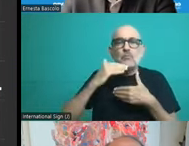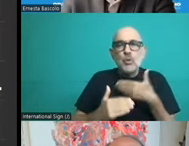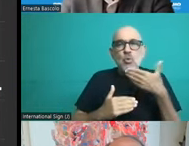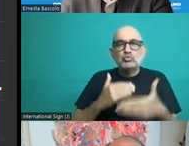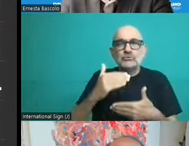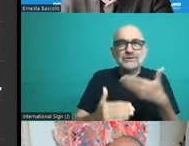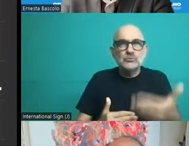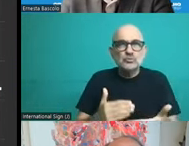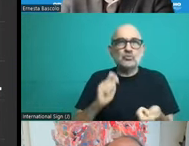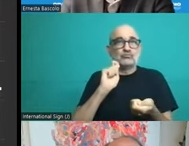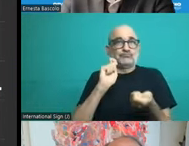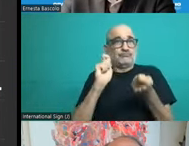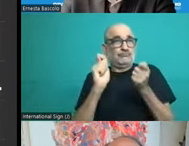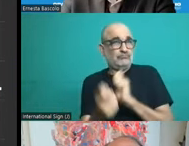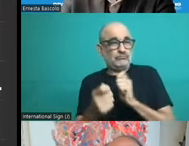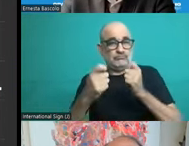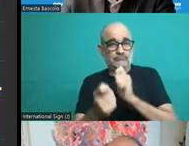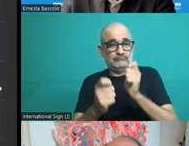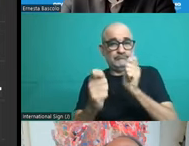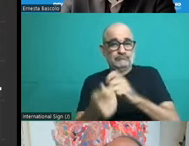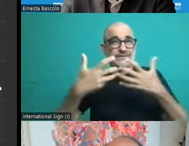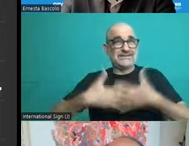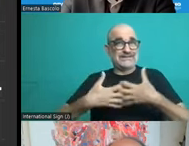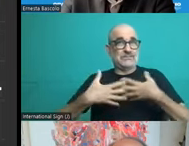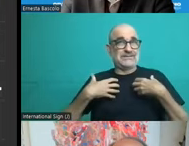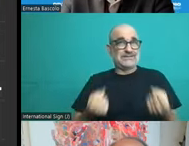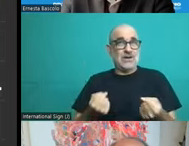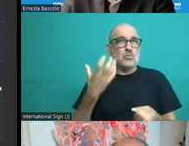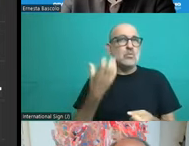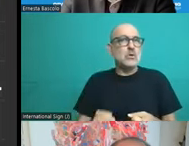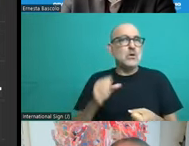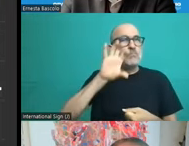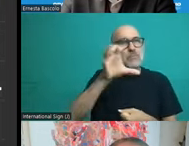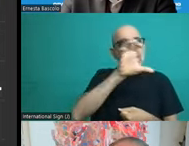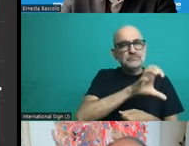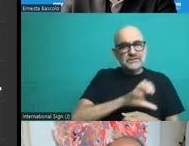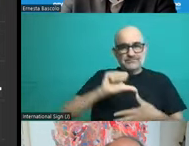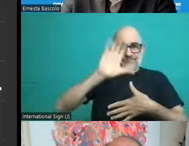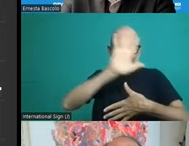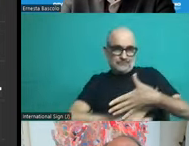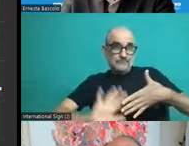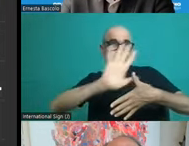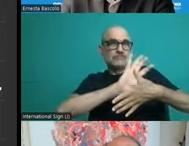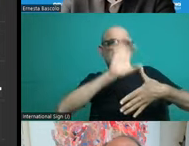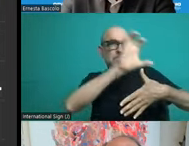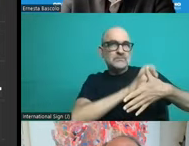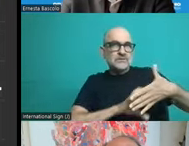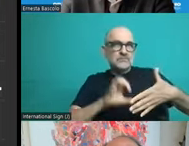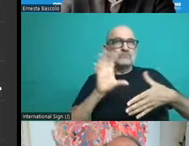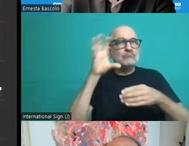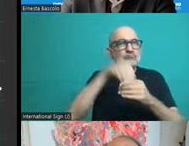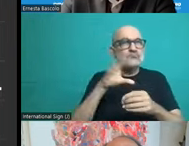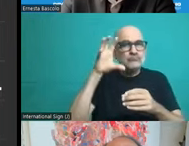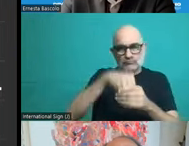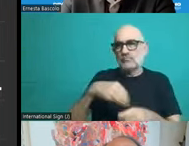processes that regional countries have gone through, the private health insurance sector